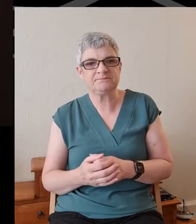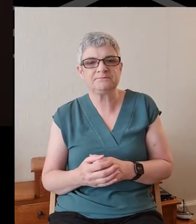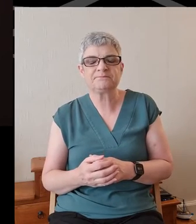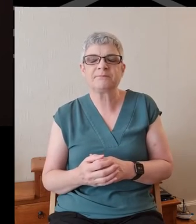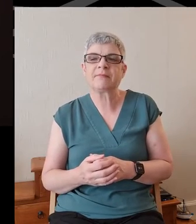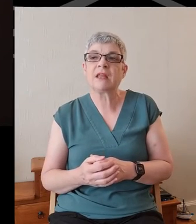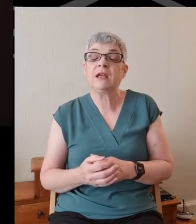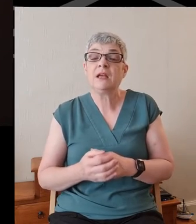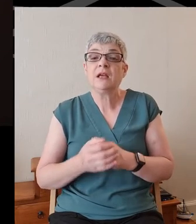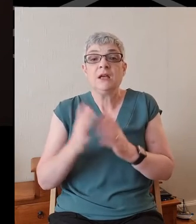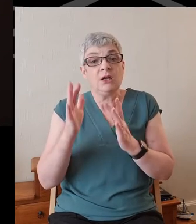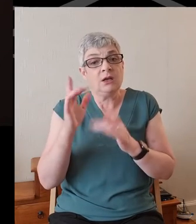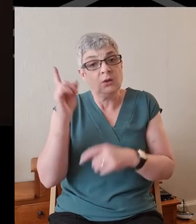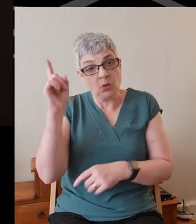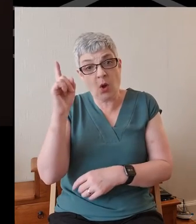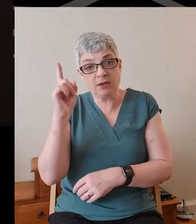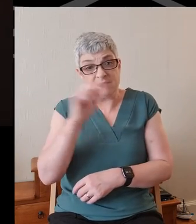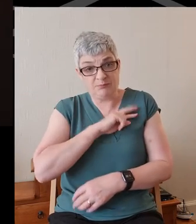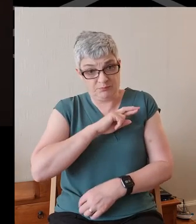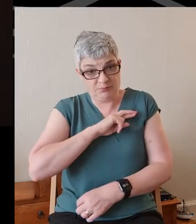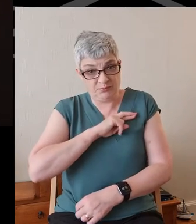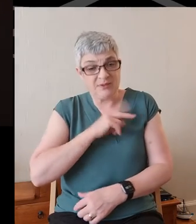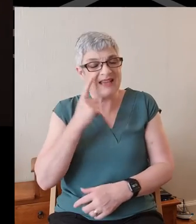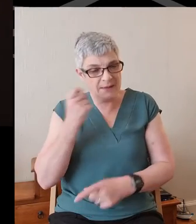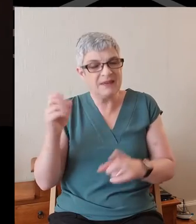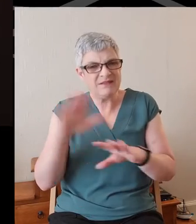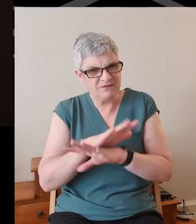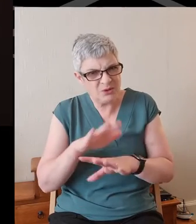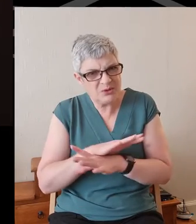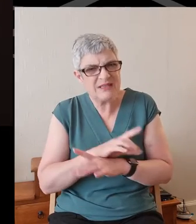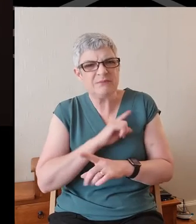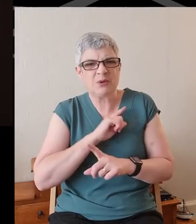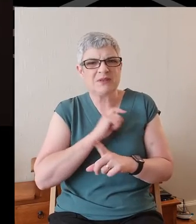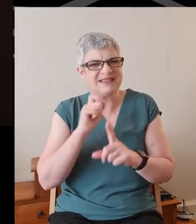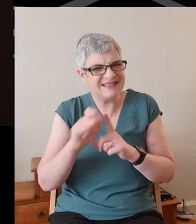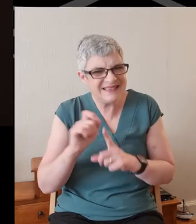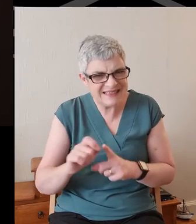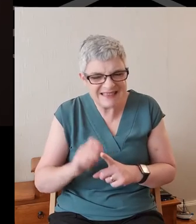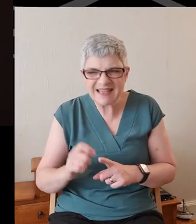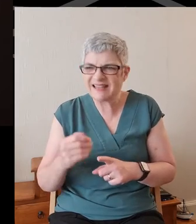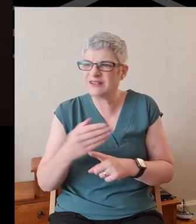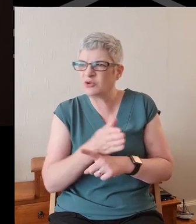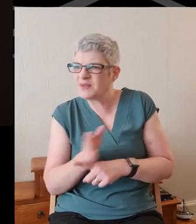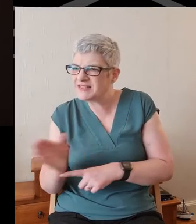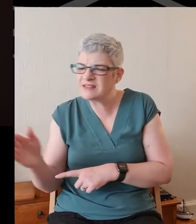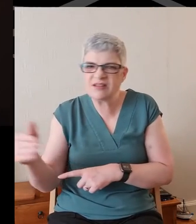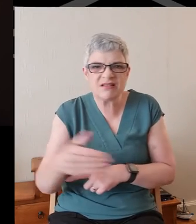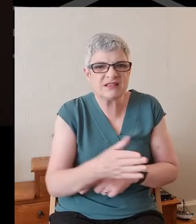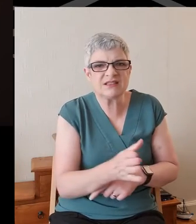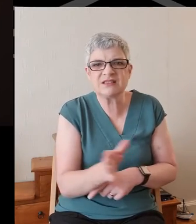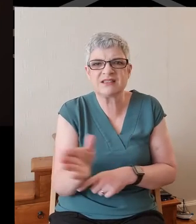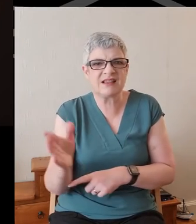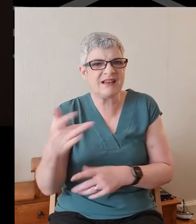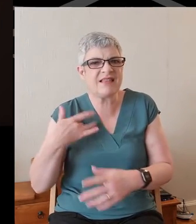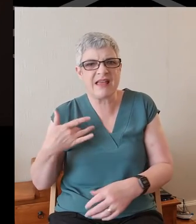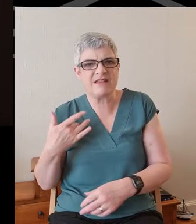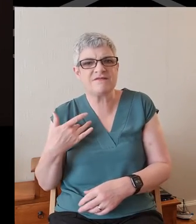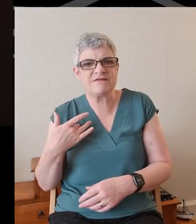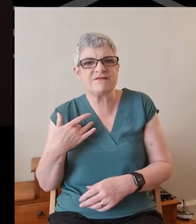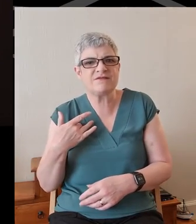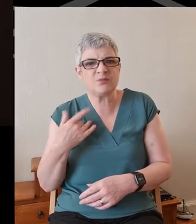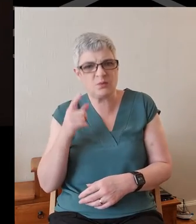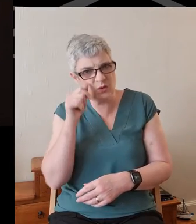God's purposes can be confusing in their detail and in the many twists and turns of life that we pass through.